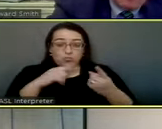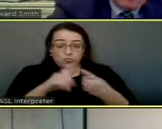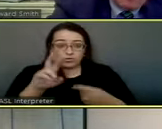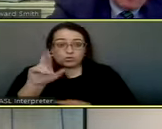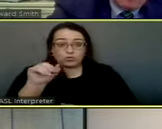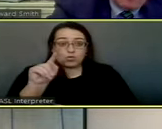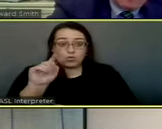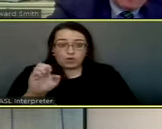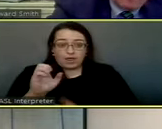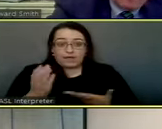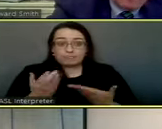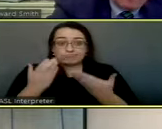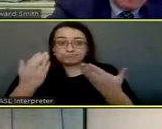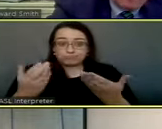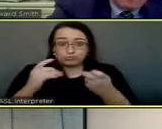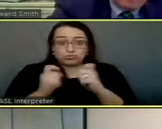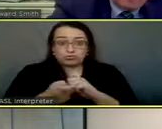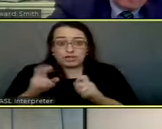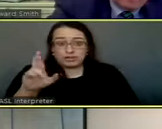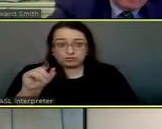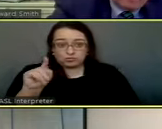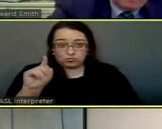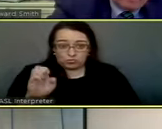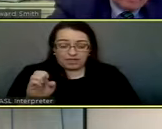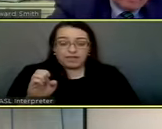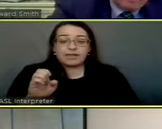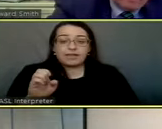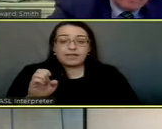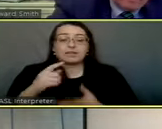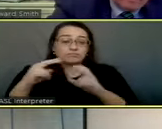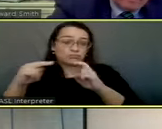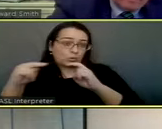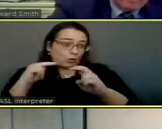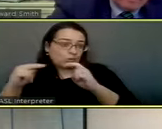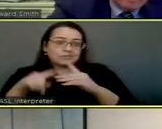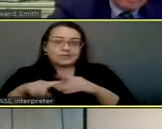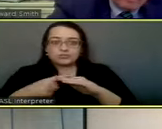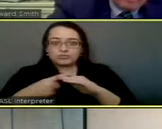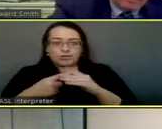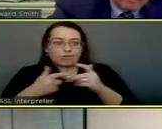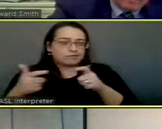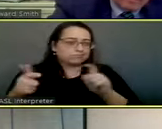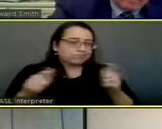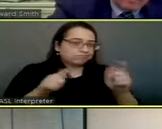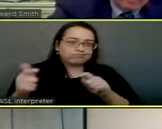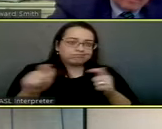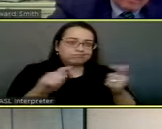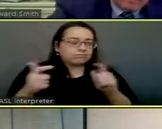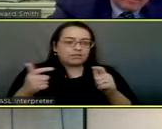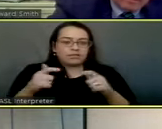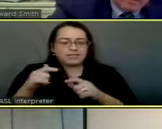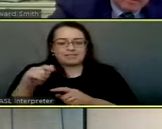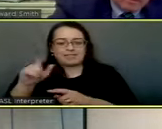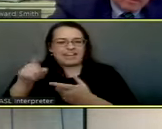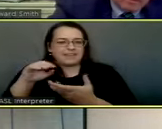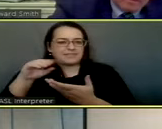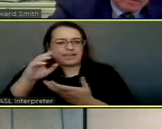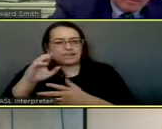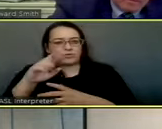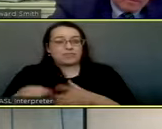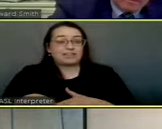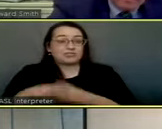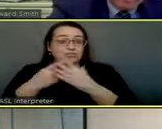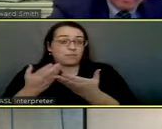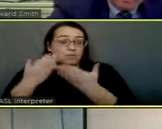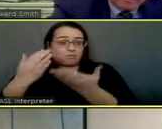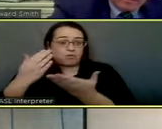rate proposal is brought forward and then negotiations begin, there's kind of like a marker put down that says, okay,